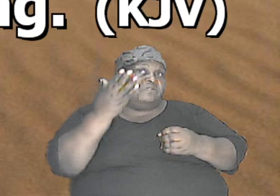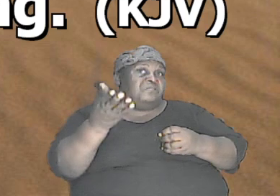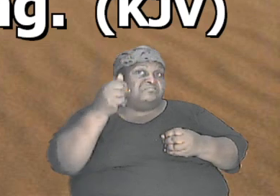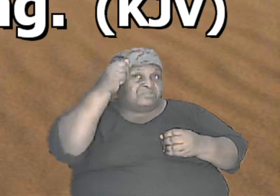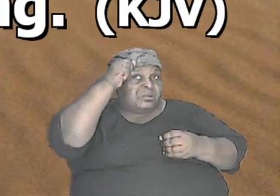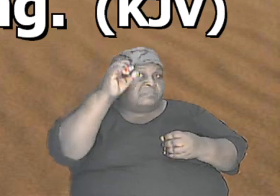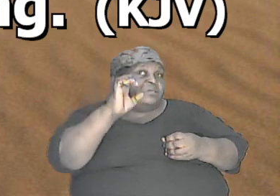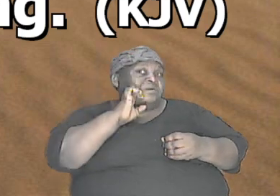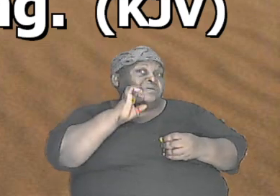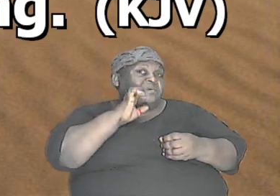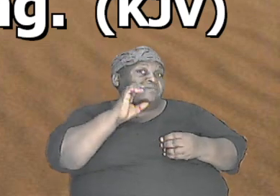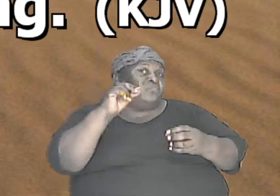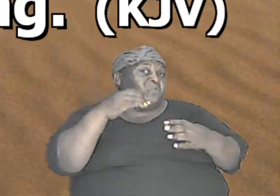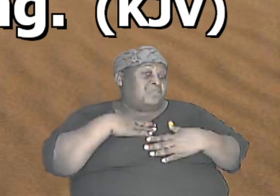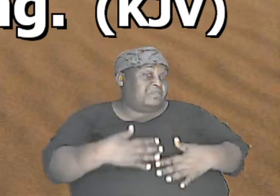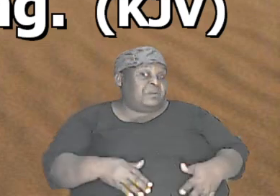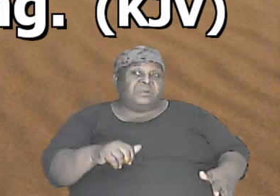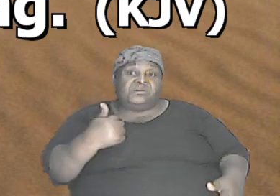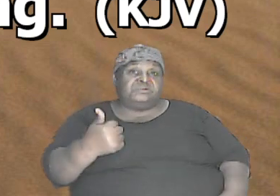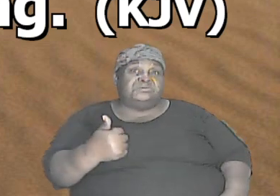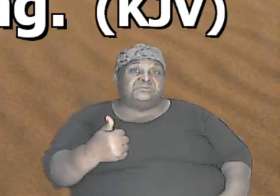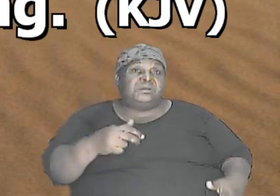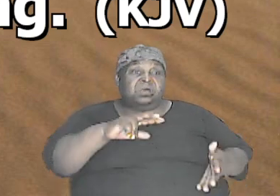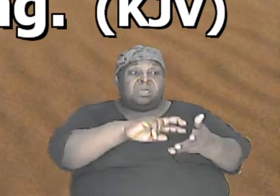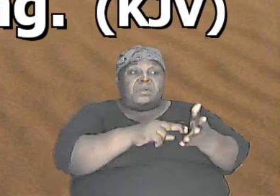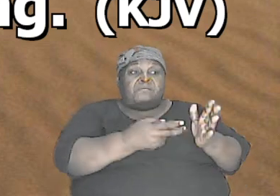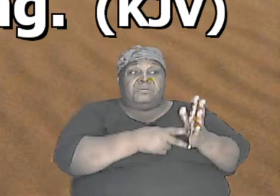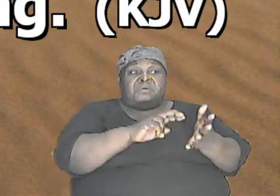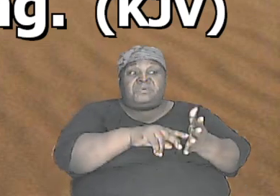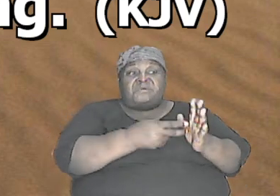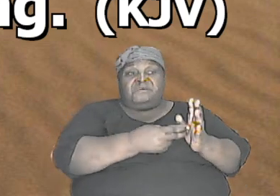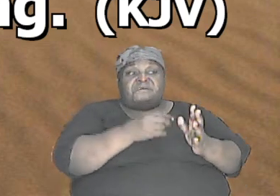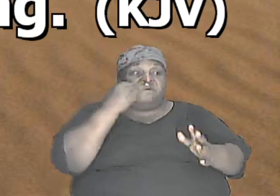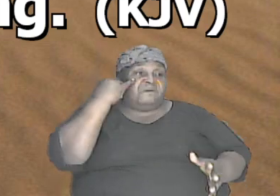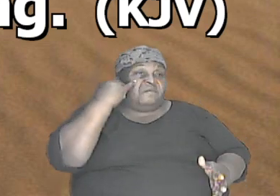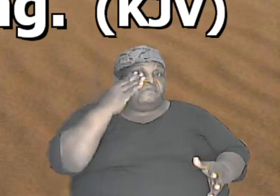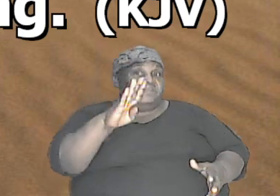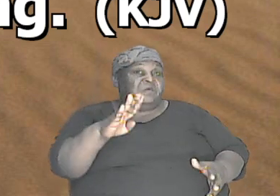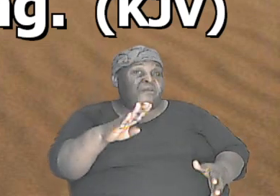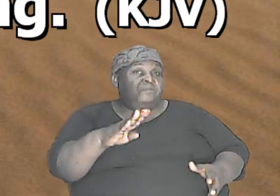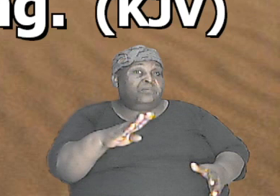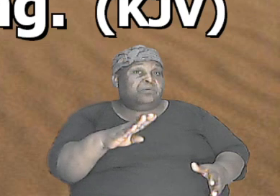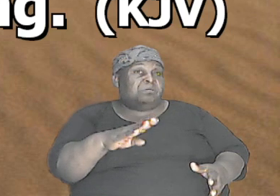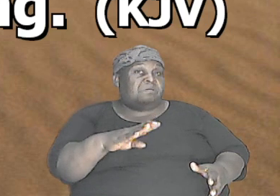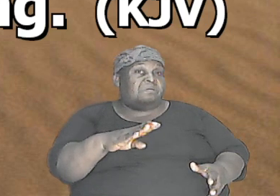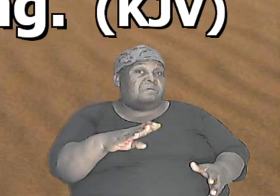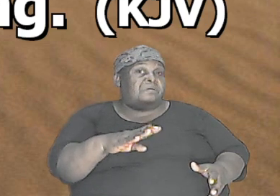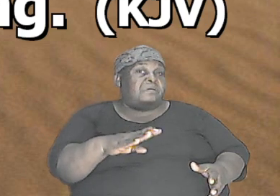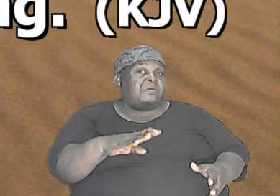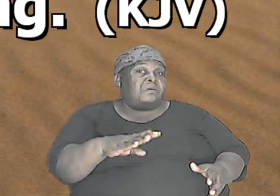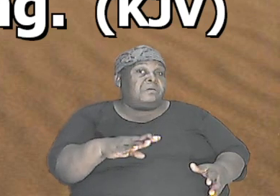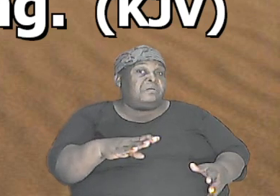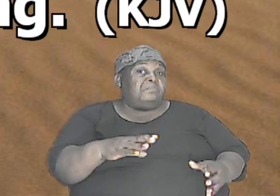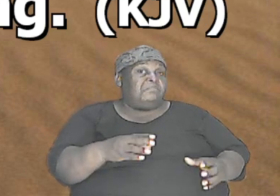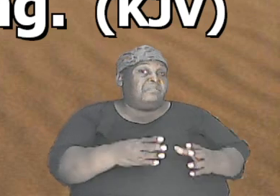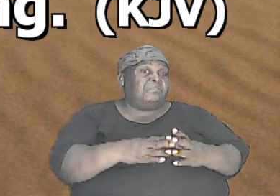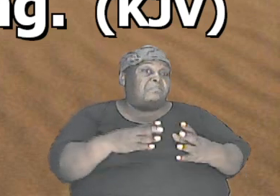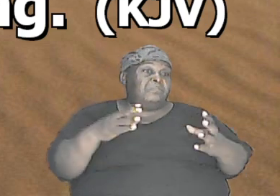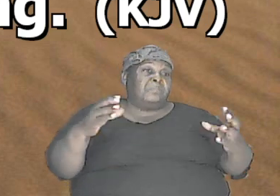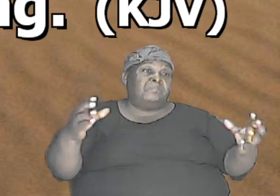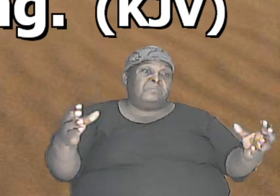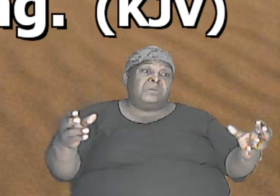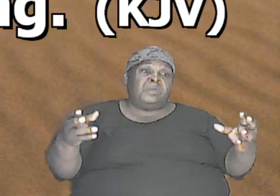else then it means that if there is going to be expansion if there is going to be